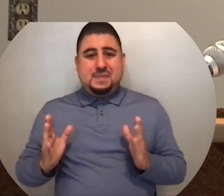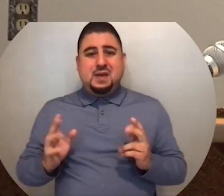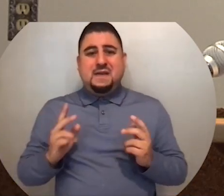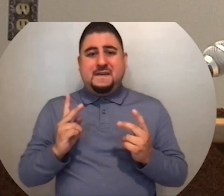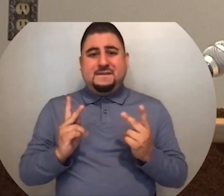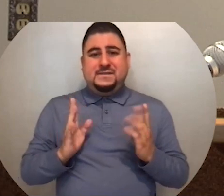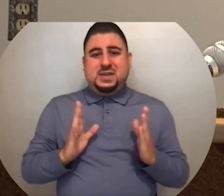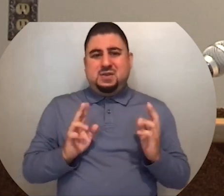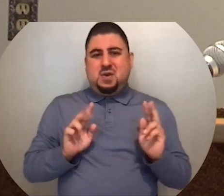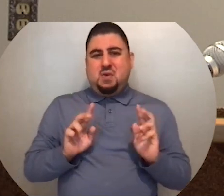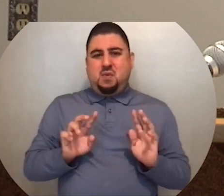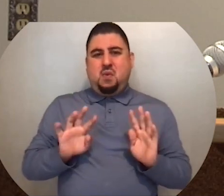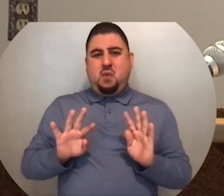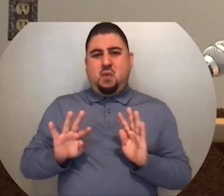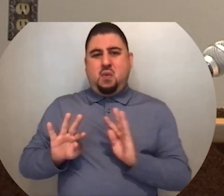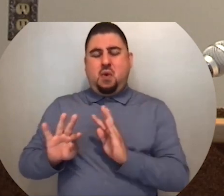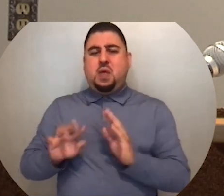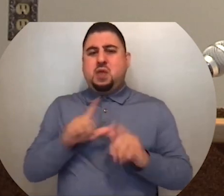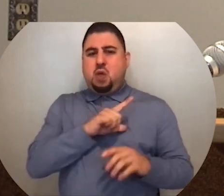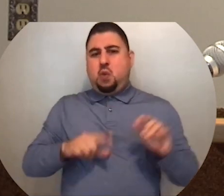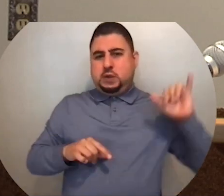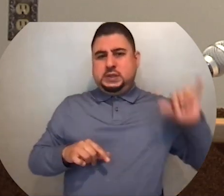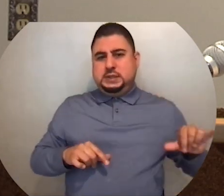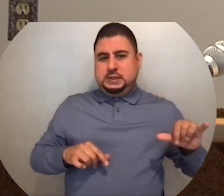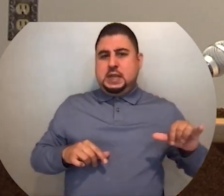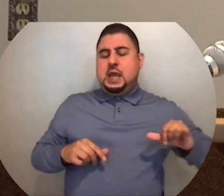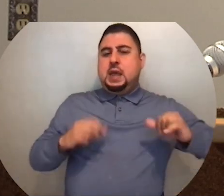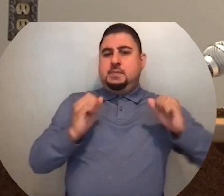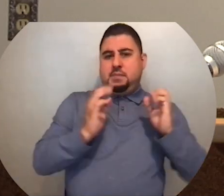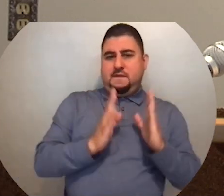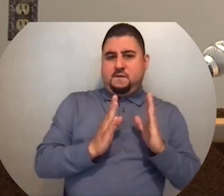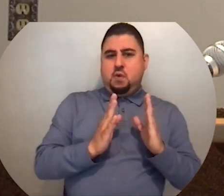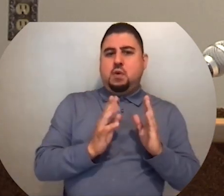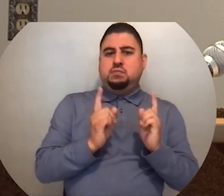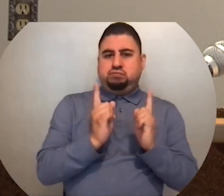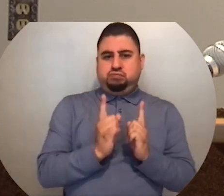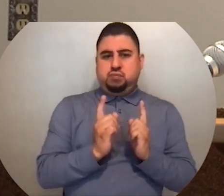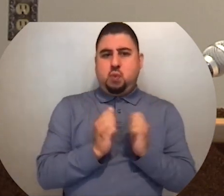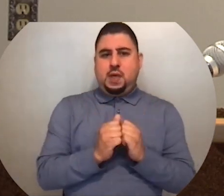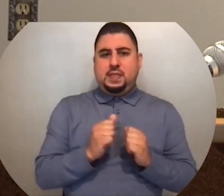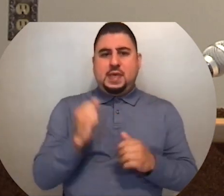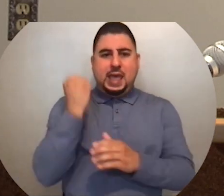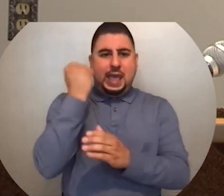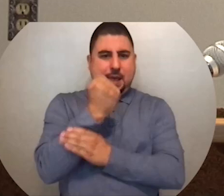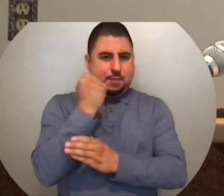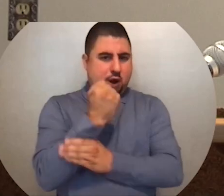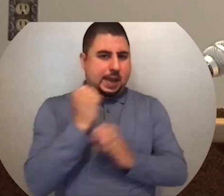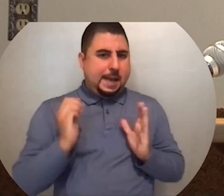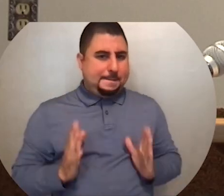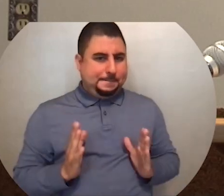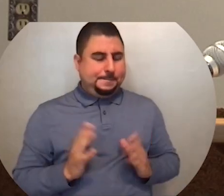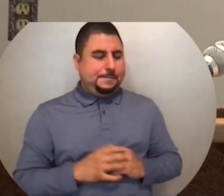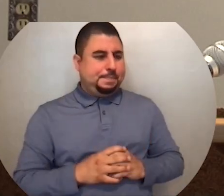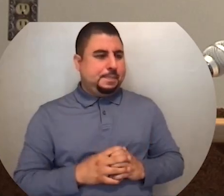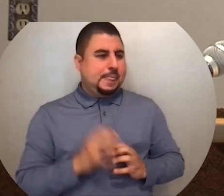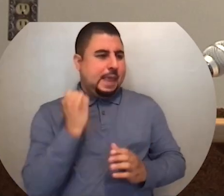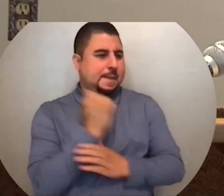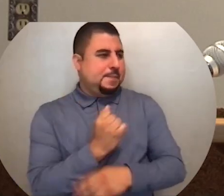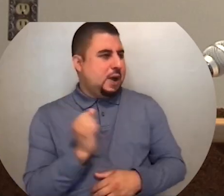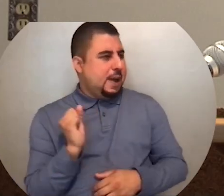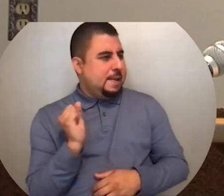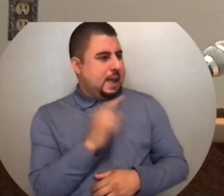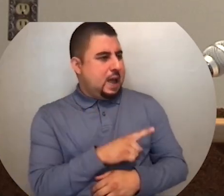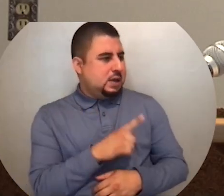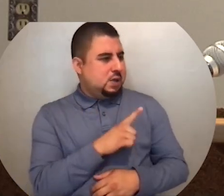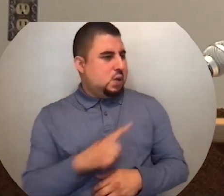Sodom, the Lord remained standing before Abraham. Then Abraham drew nearer and said,